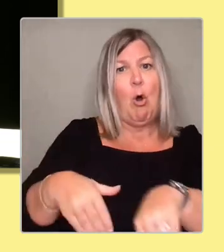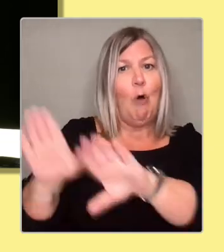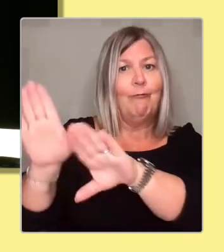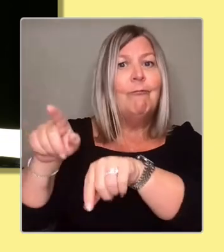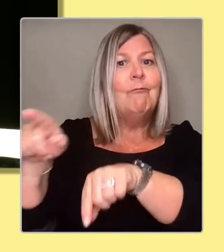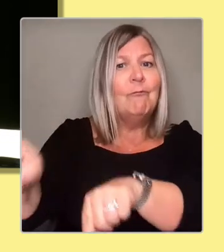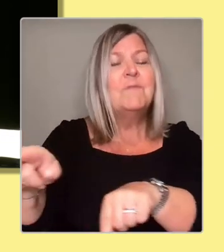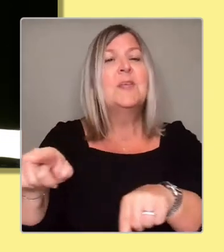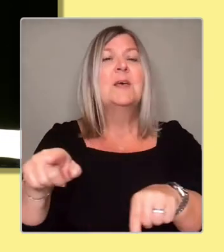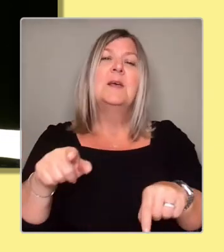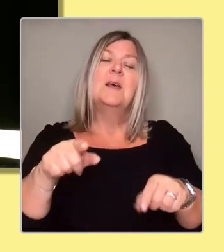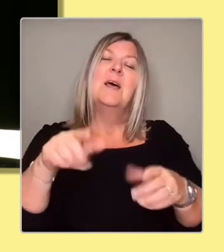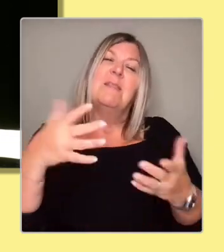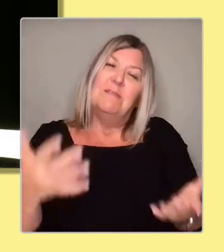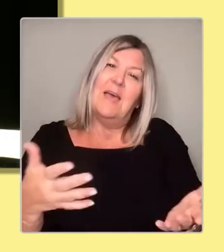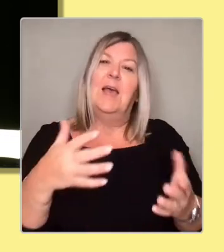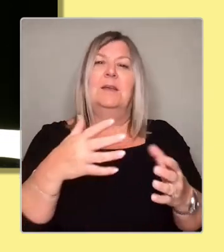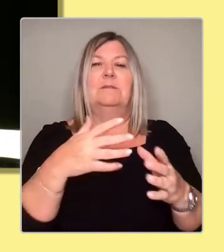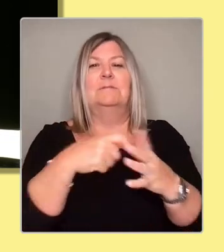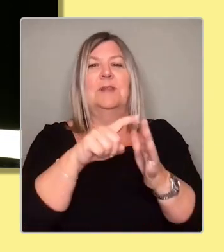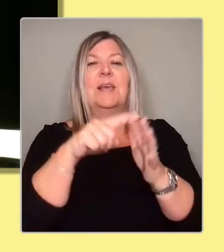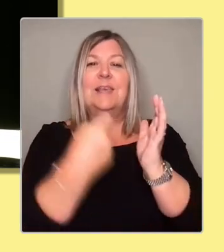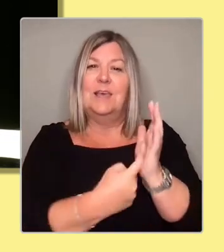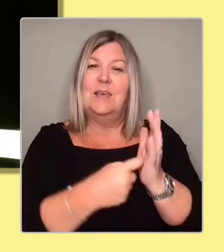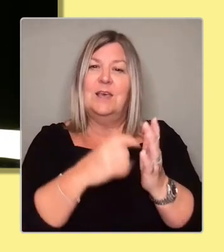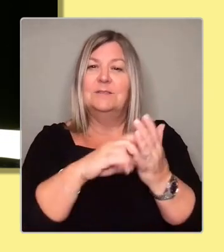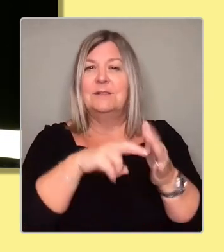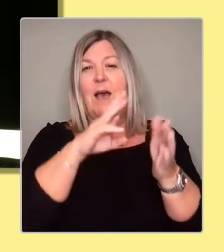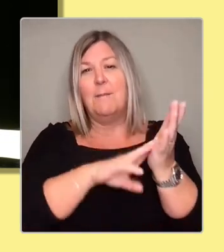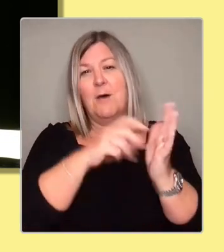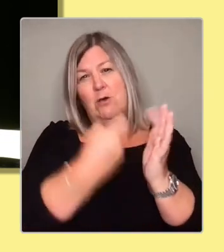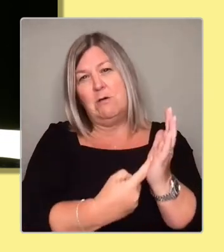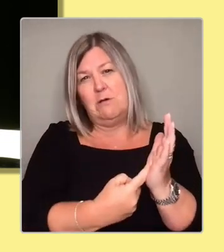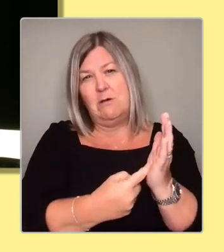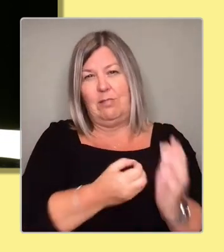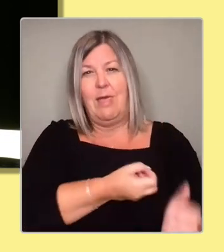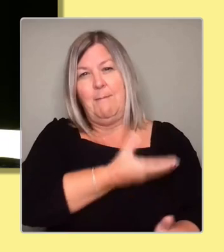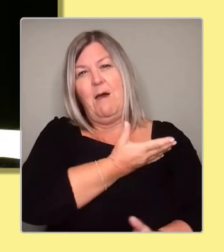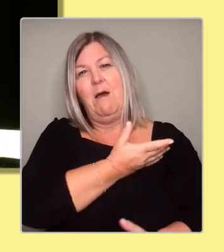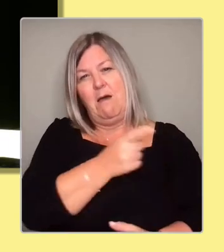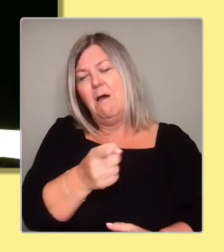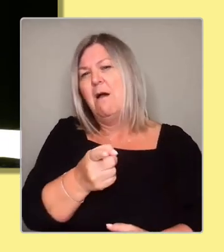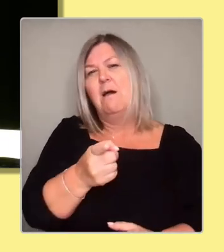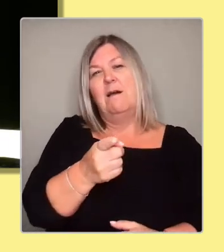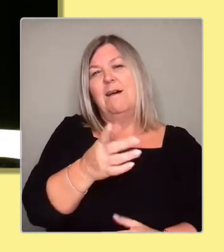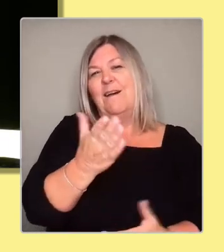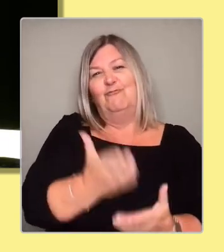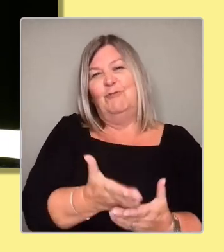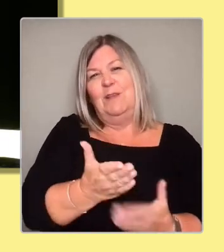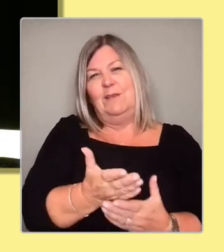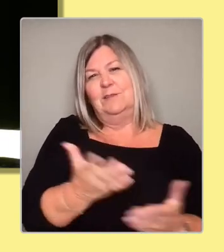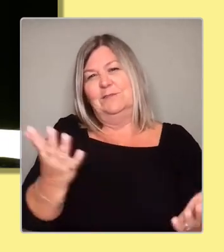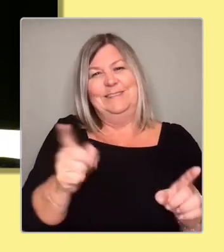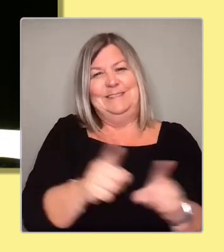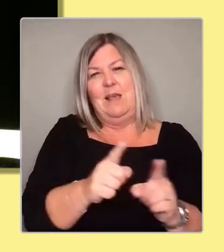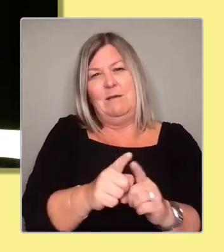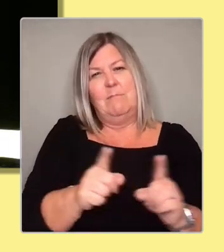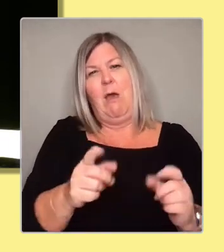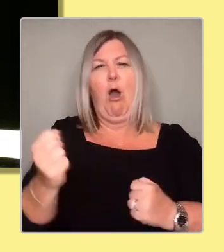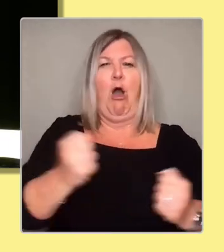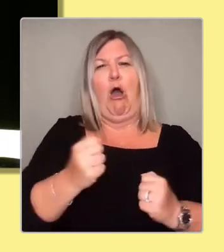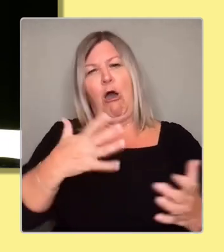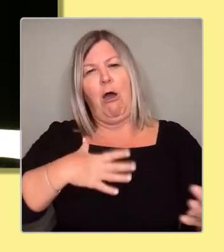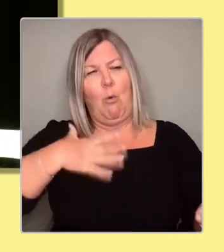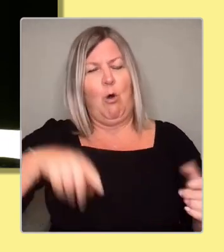trying to beat his chest to say, we will be even harder on refugees. Now, why do I mention that? I mention that because the UN refugee